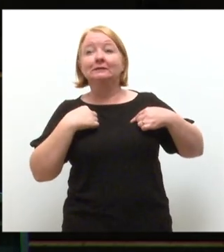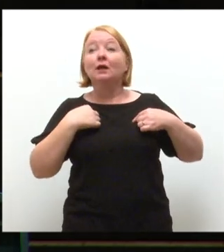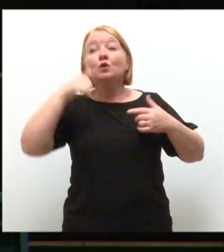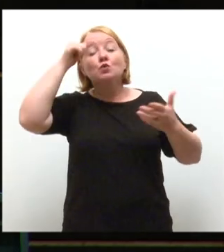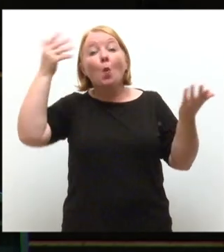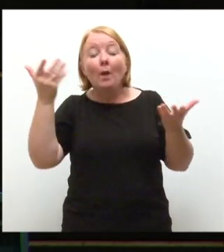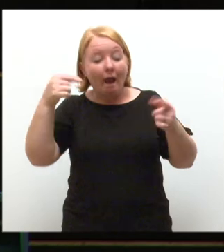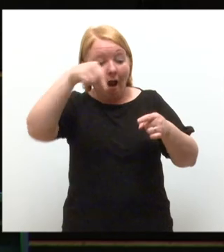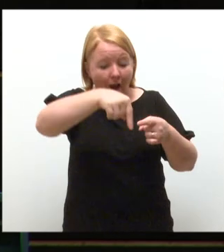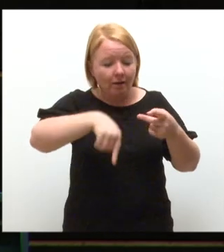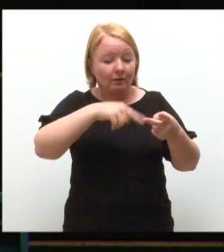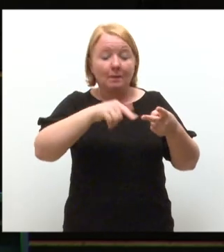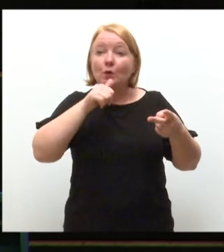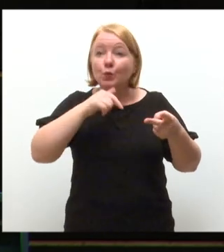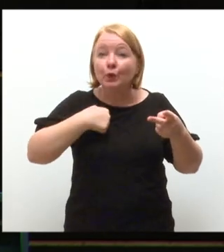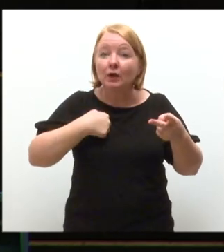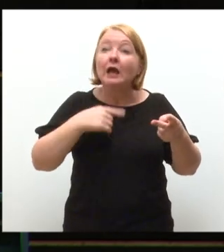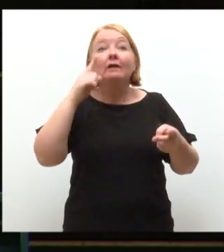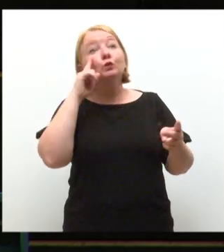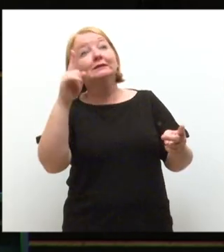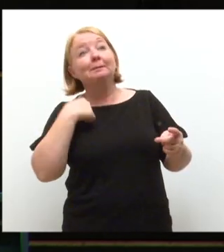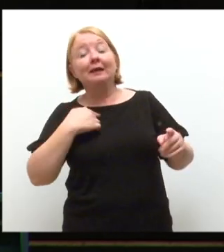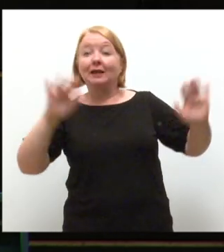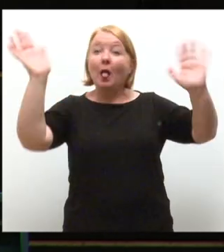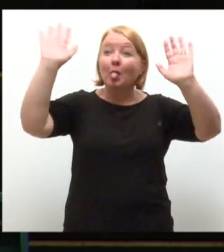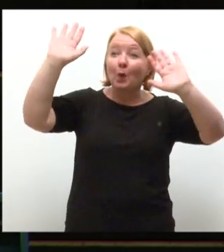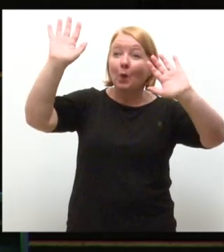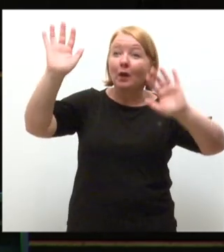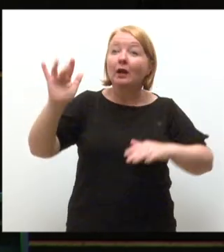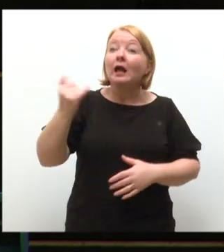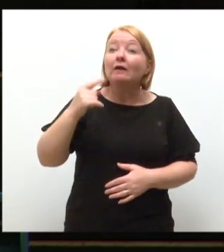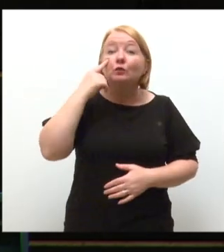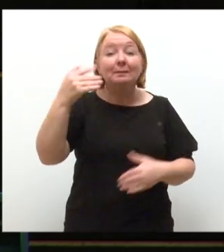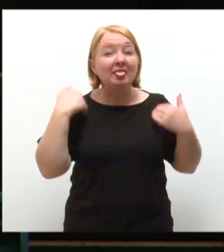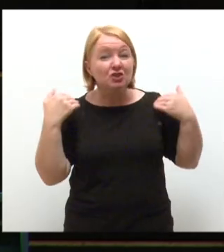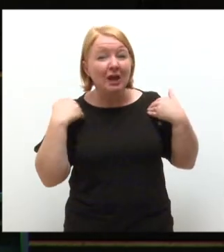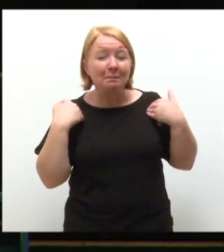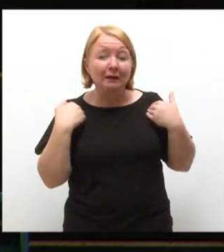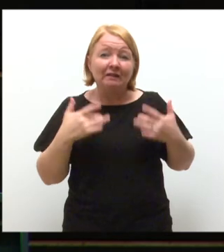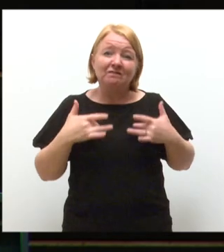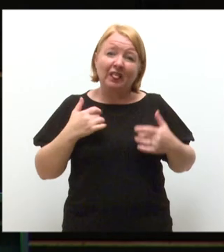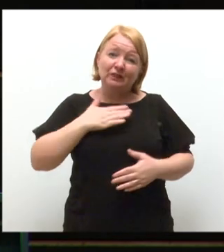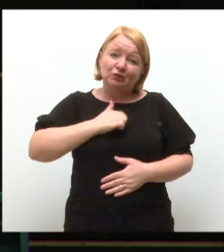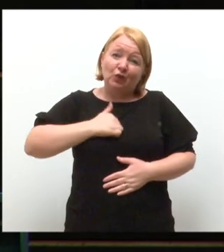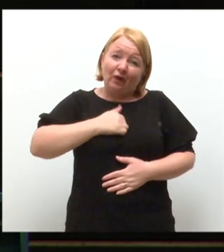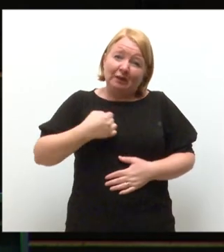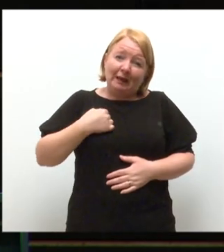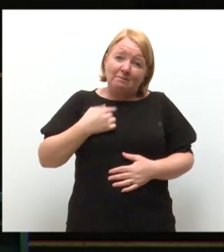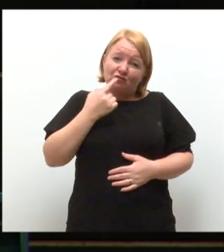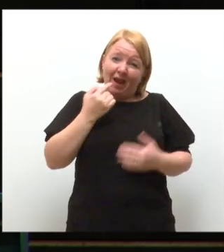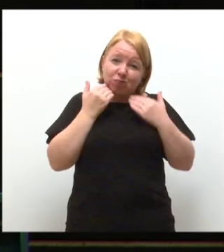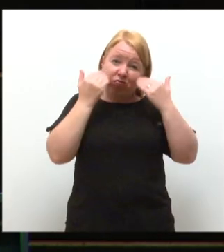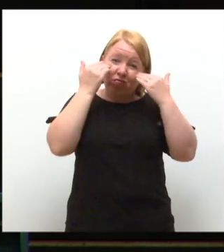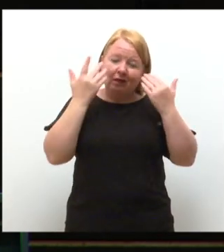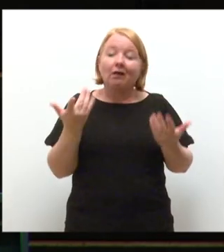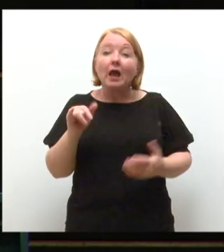I am, who I am. If you see me on the campus, please say hello. If you see me in the gym, take pity on me, I'll have a red face. If you